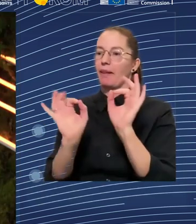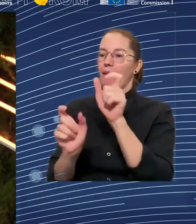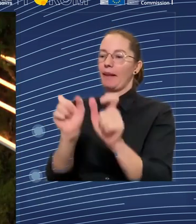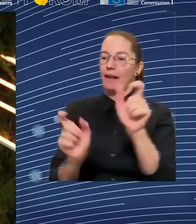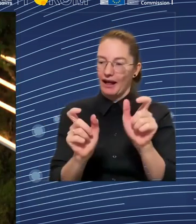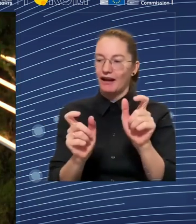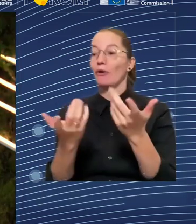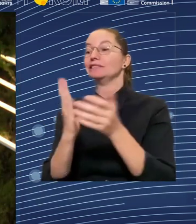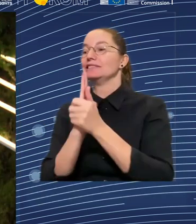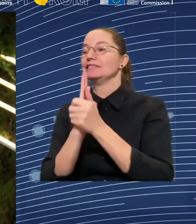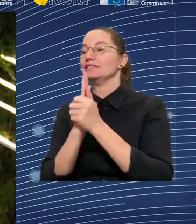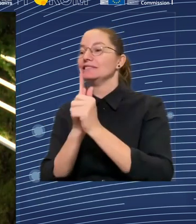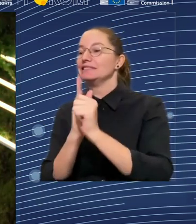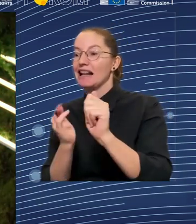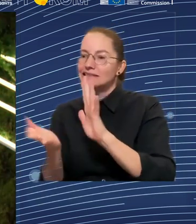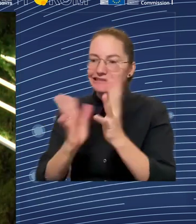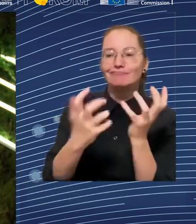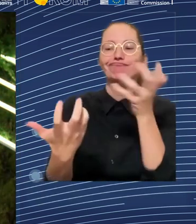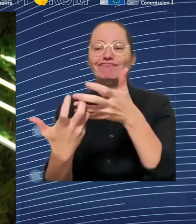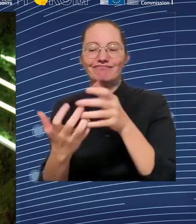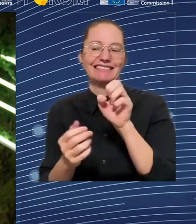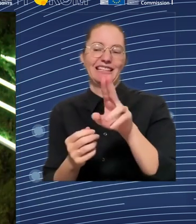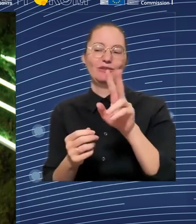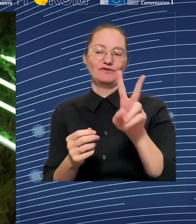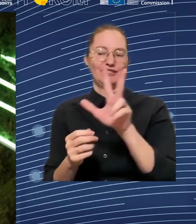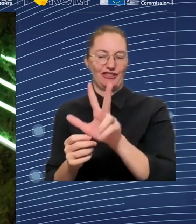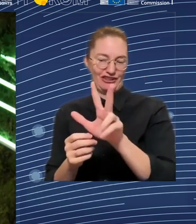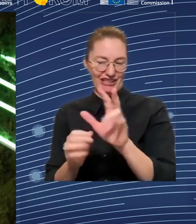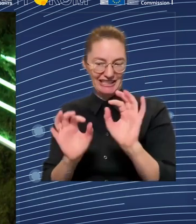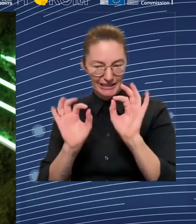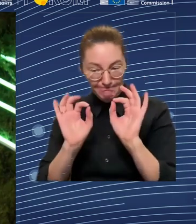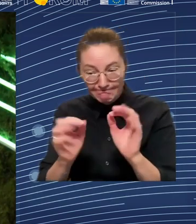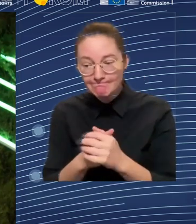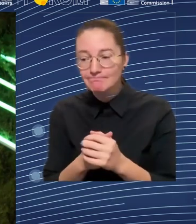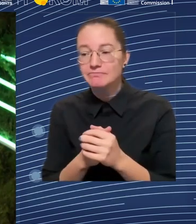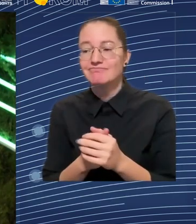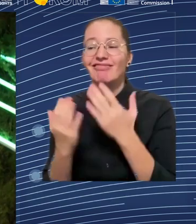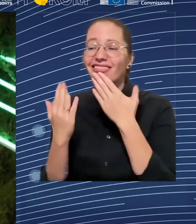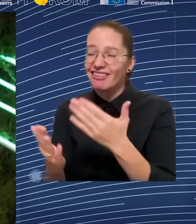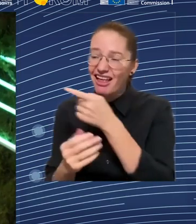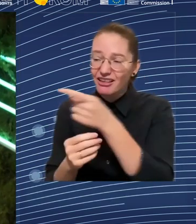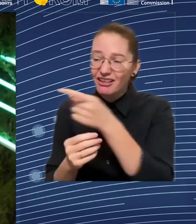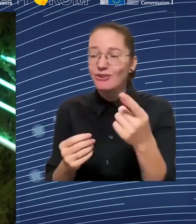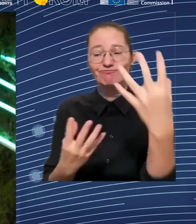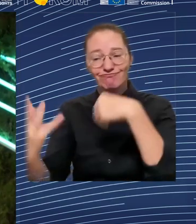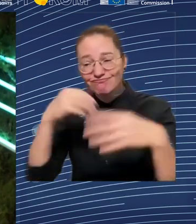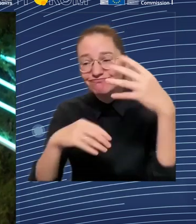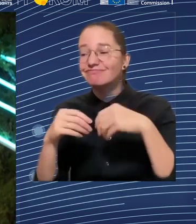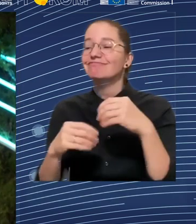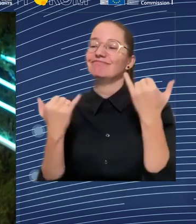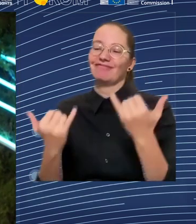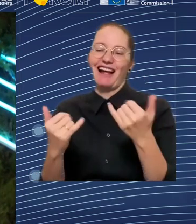break for lunch until 2 o'clock, and please, on your way out, do return your interpretation headset